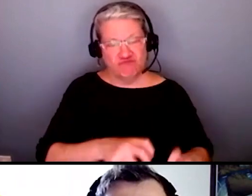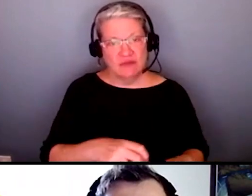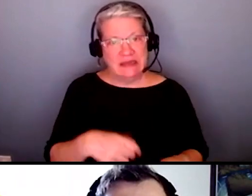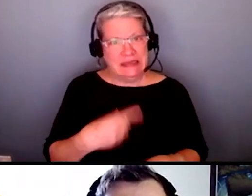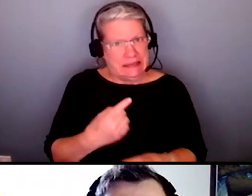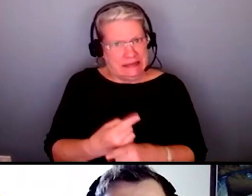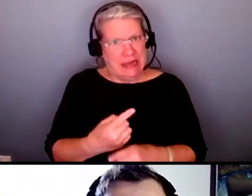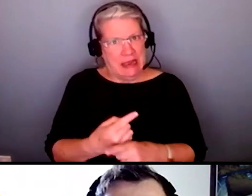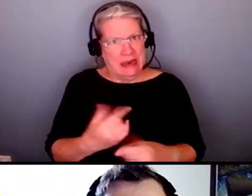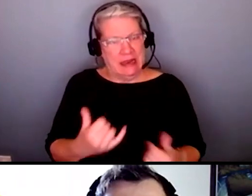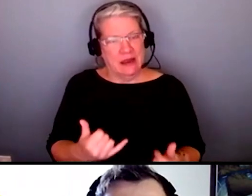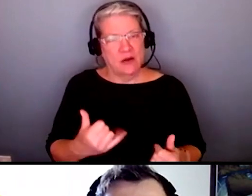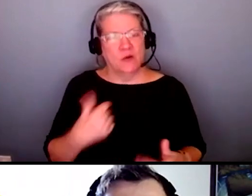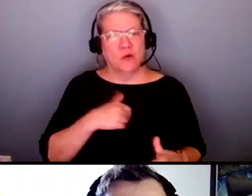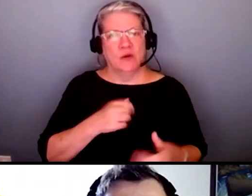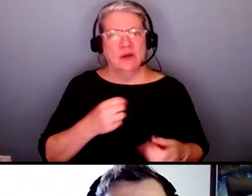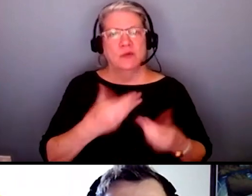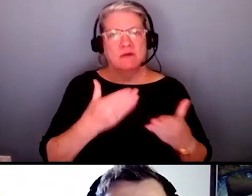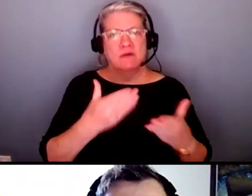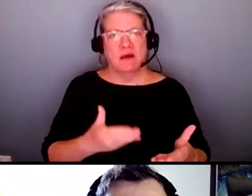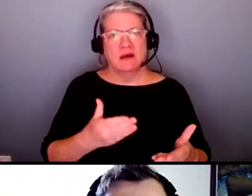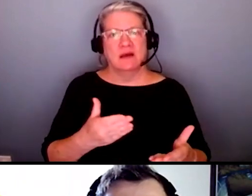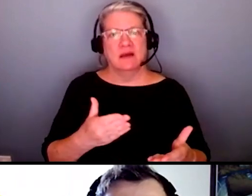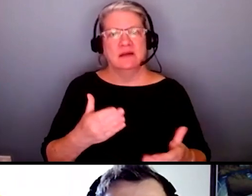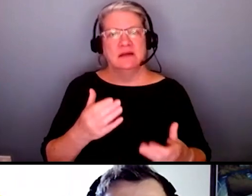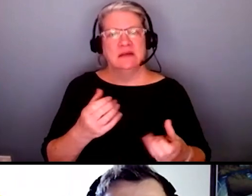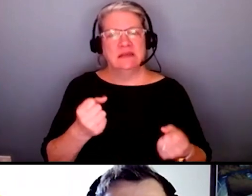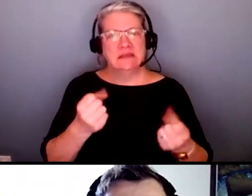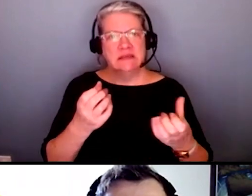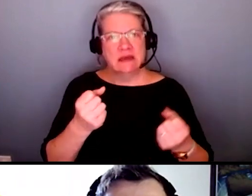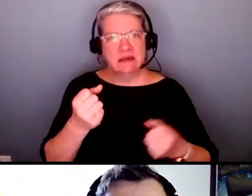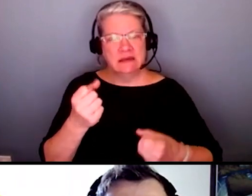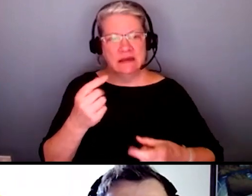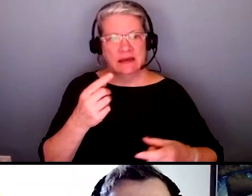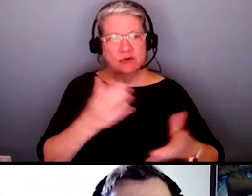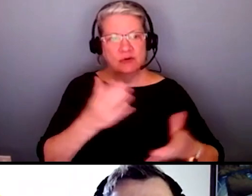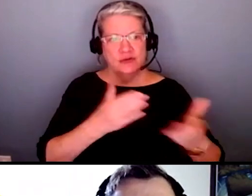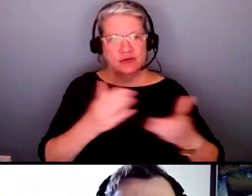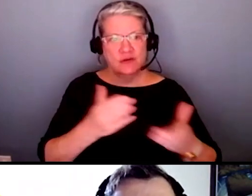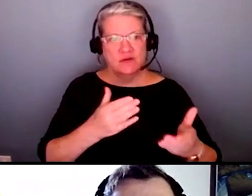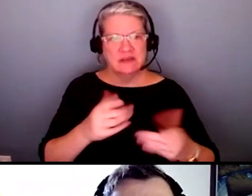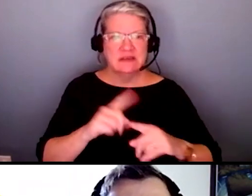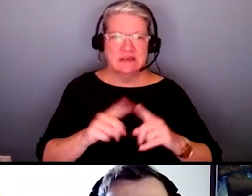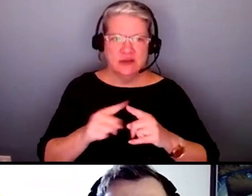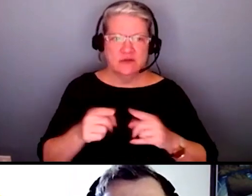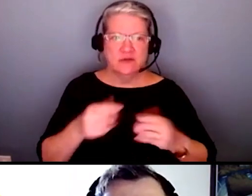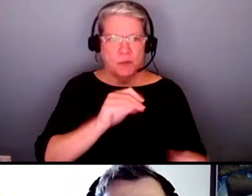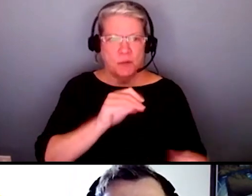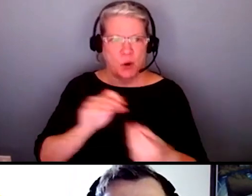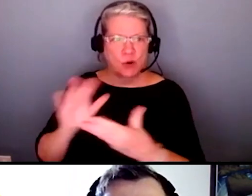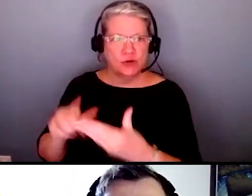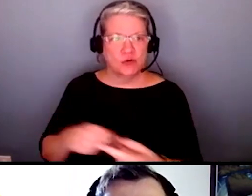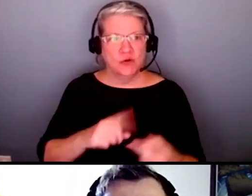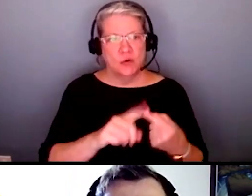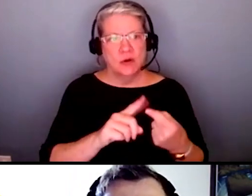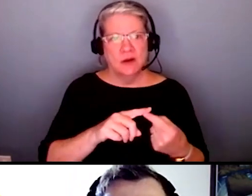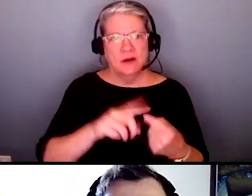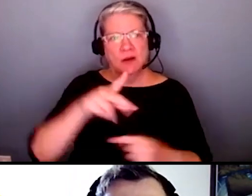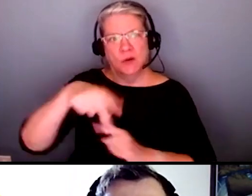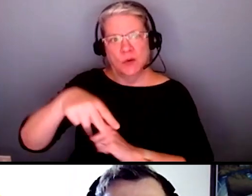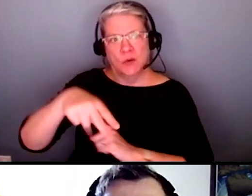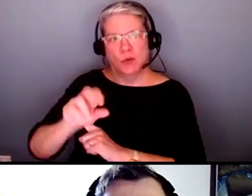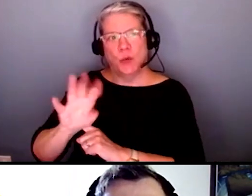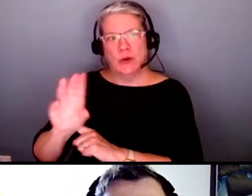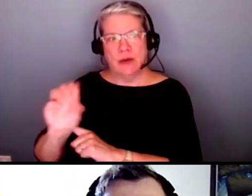now we are able to provide a single language services um through a couple of mechanisms one is through the proprio service